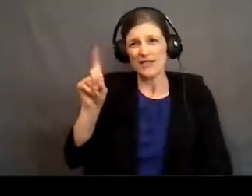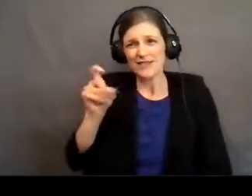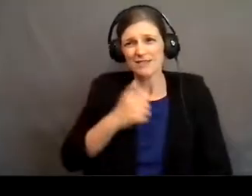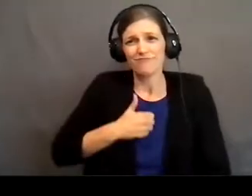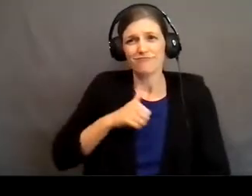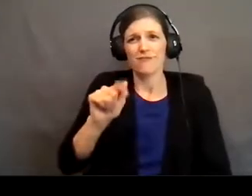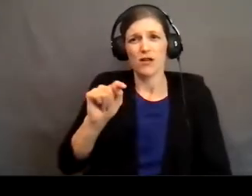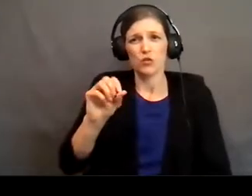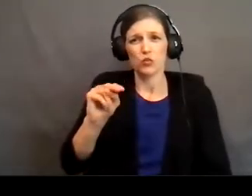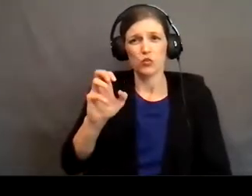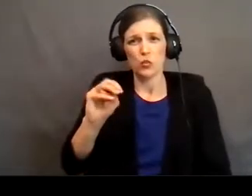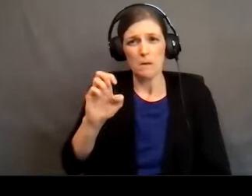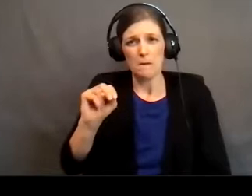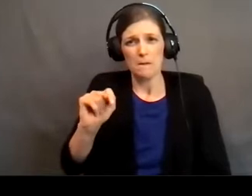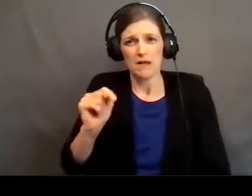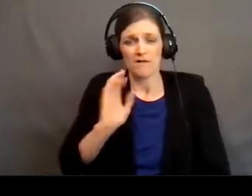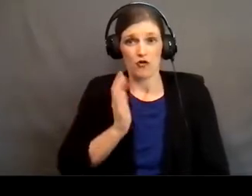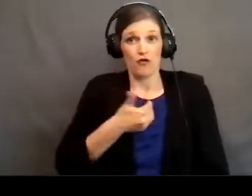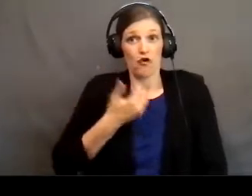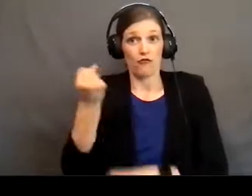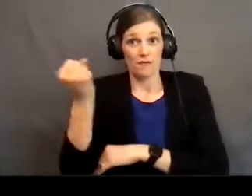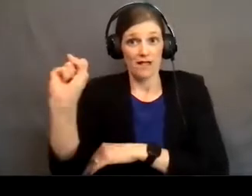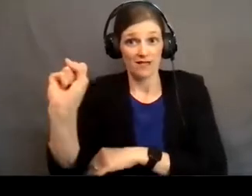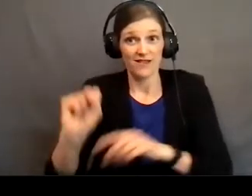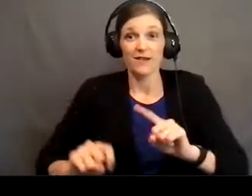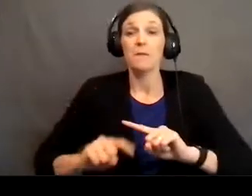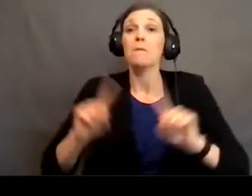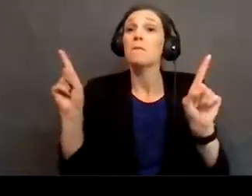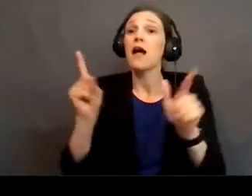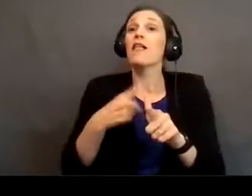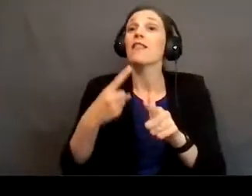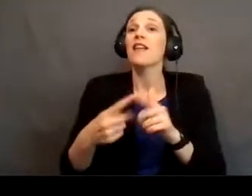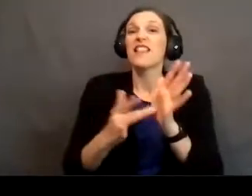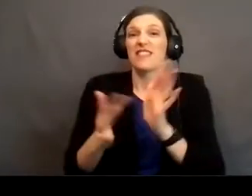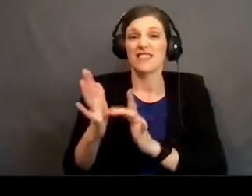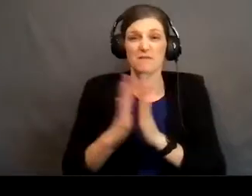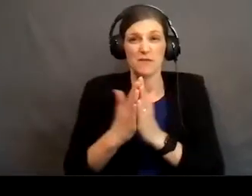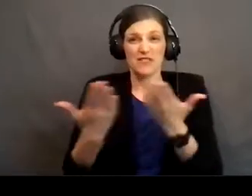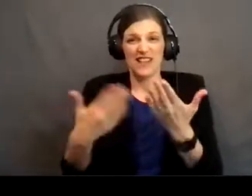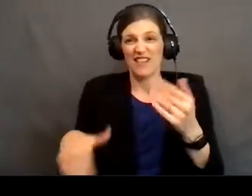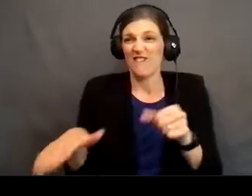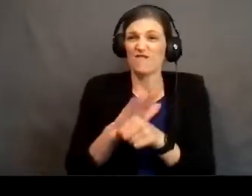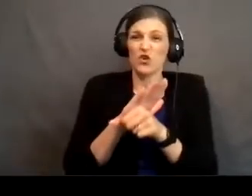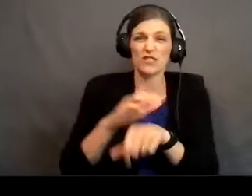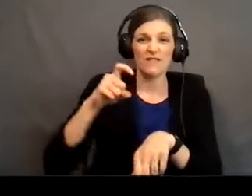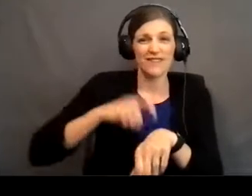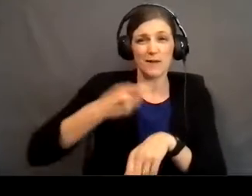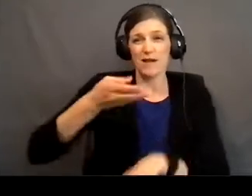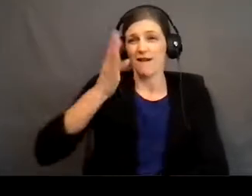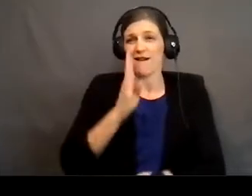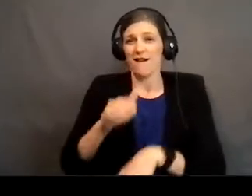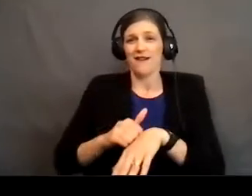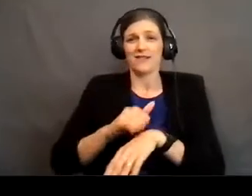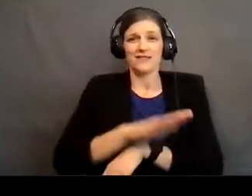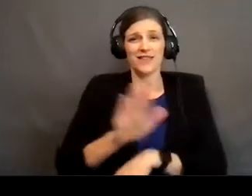for our rebellion but then the Bible says at the fullness of time God sent